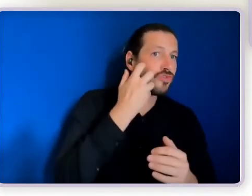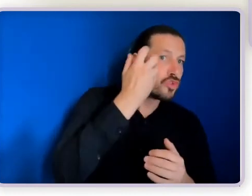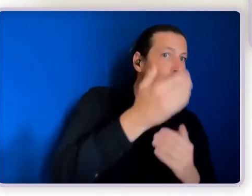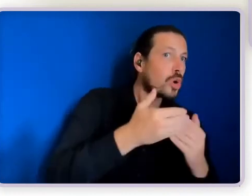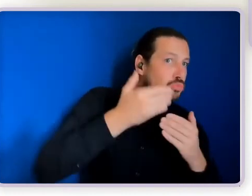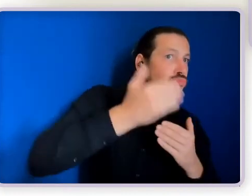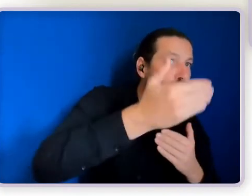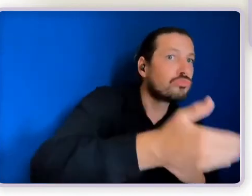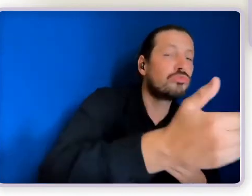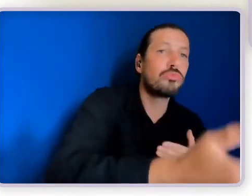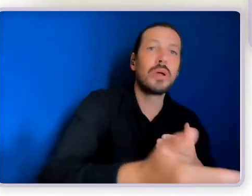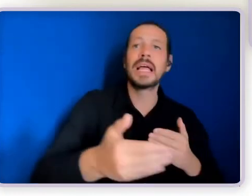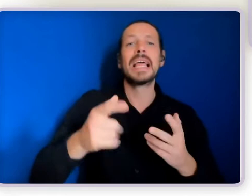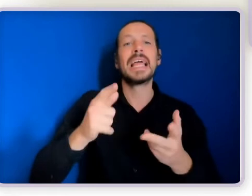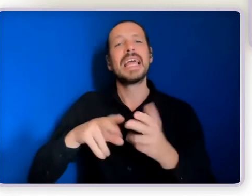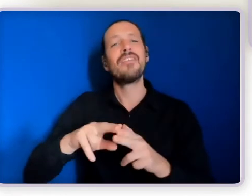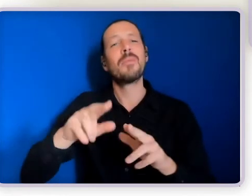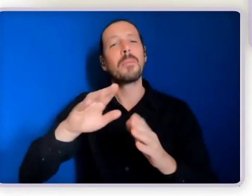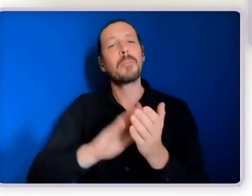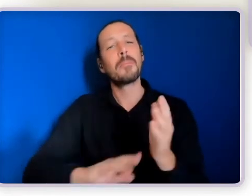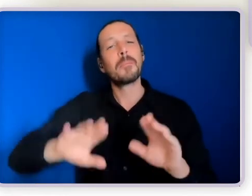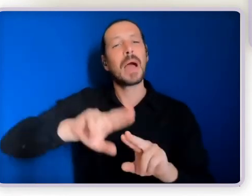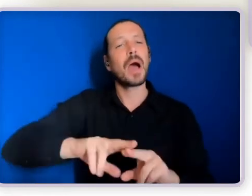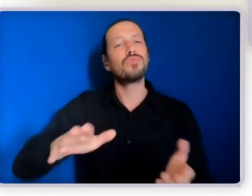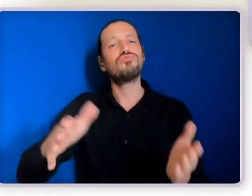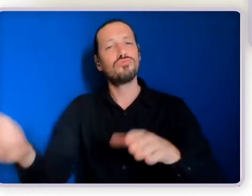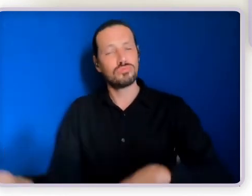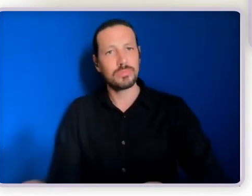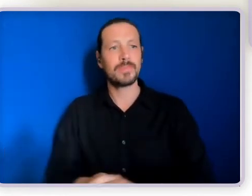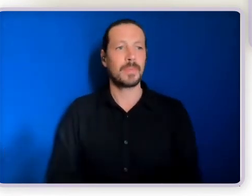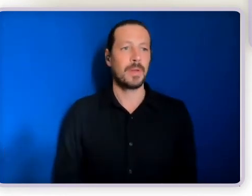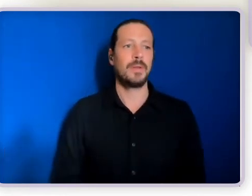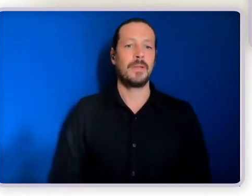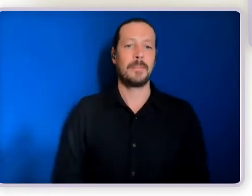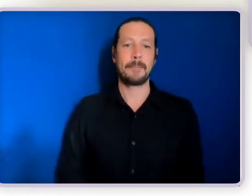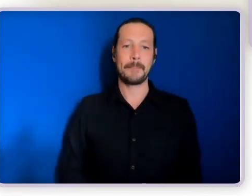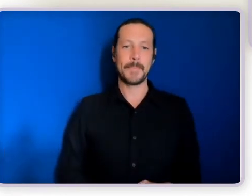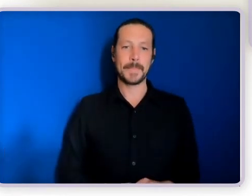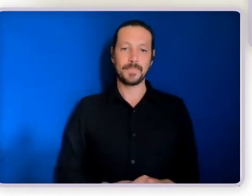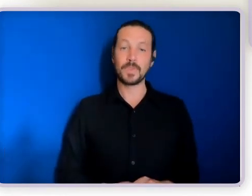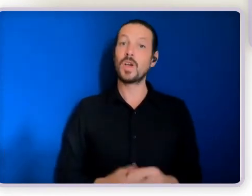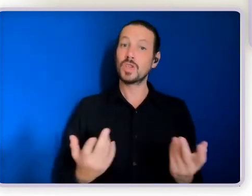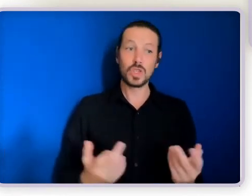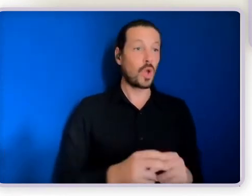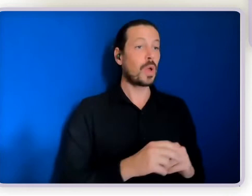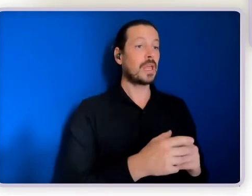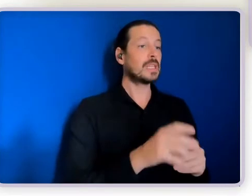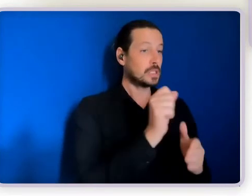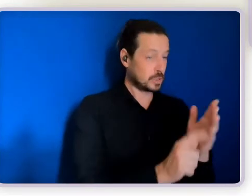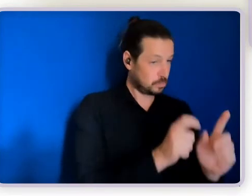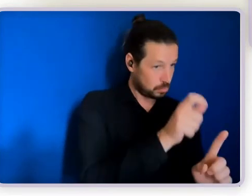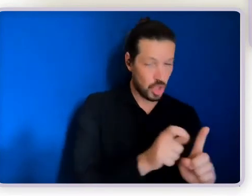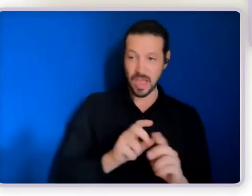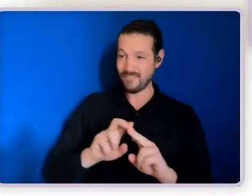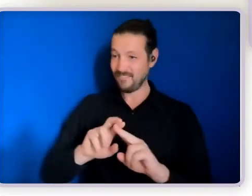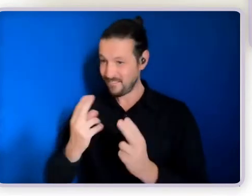future when their parents are no longer there and circle members lots of benefits people bond they bond together on the vision